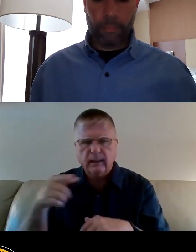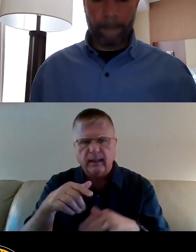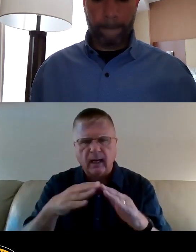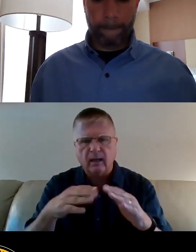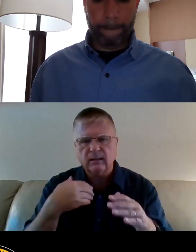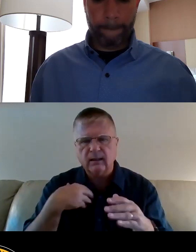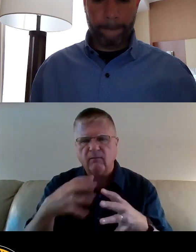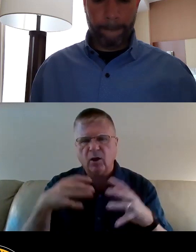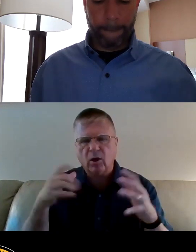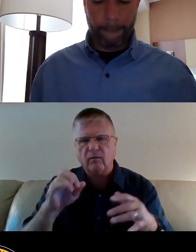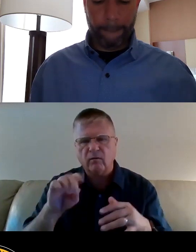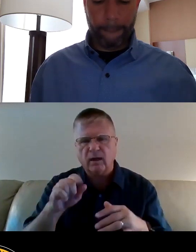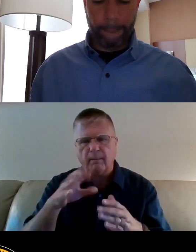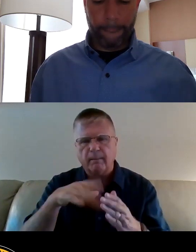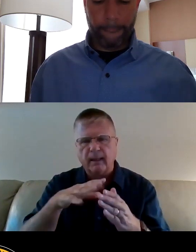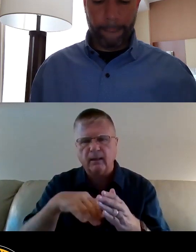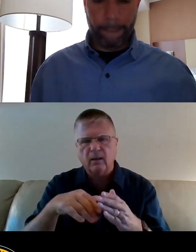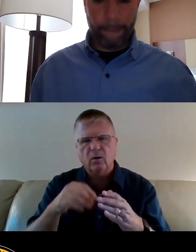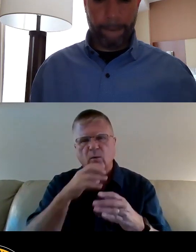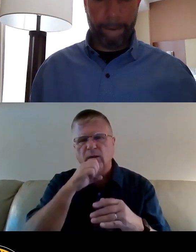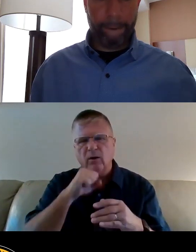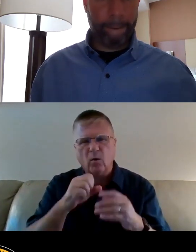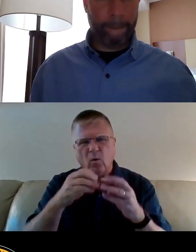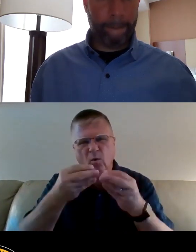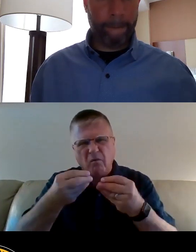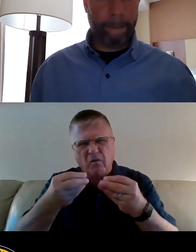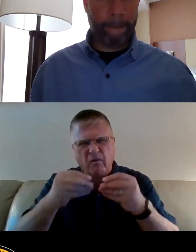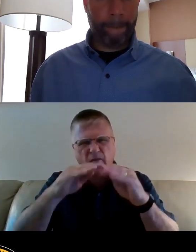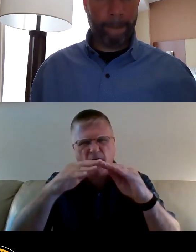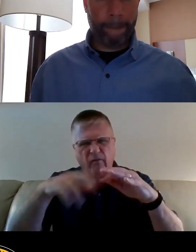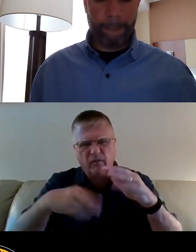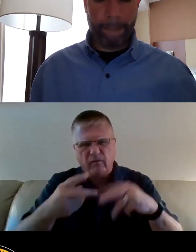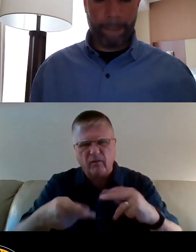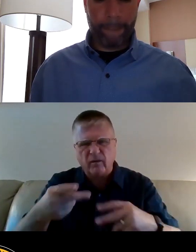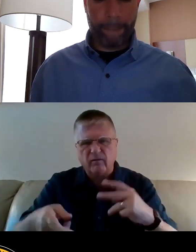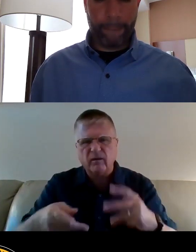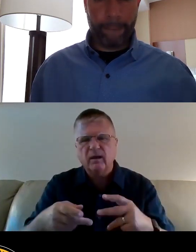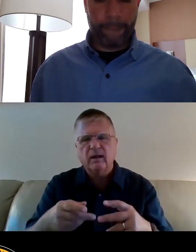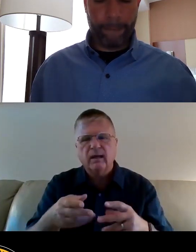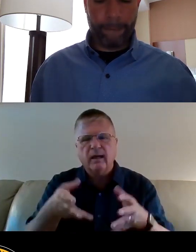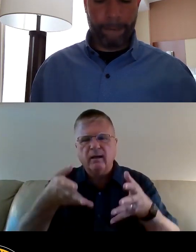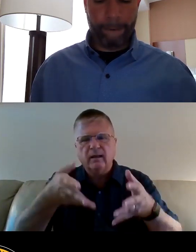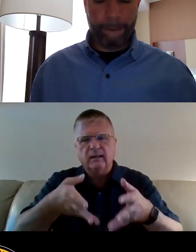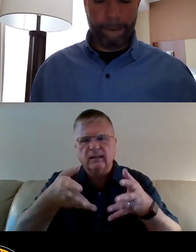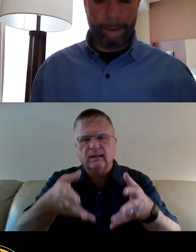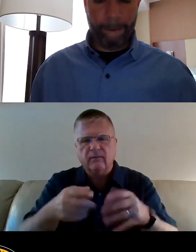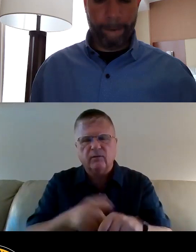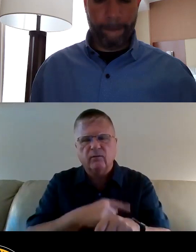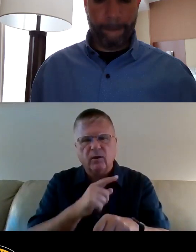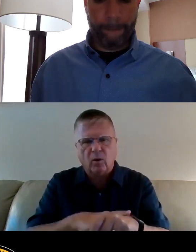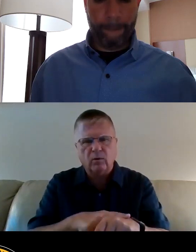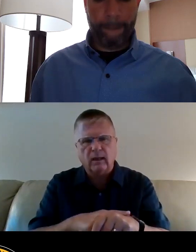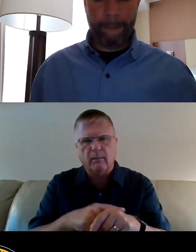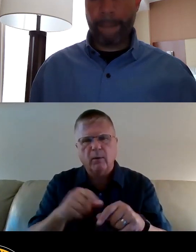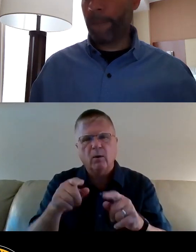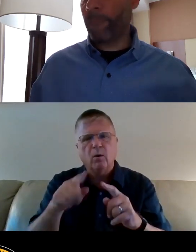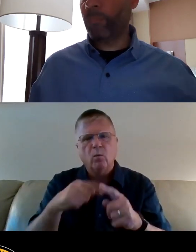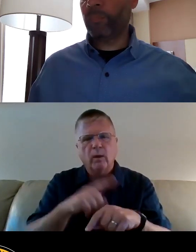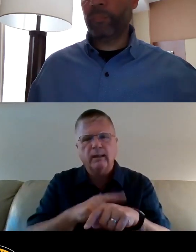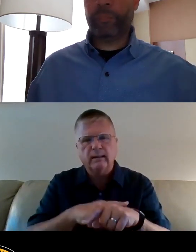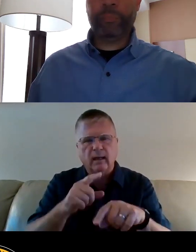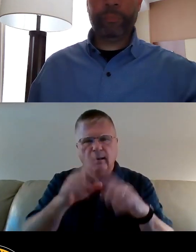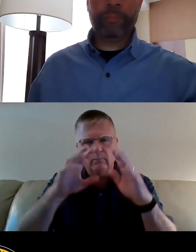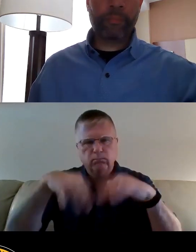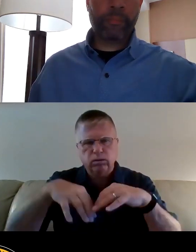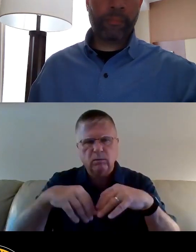weather or flake off and contaminate the soil as homes are abandoned and deteriorating. When these homes are demolished and proper lead-safe wetting methods are